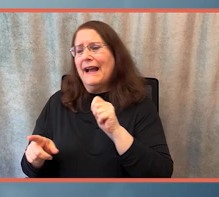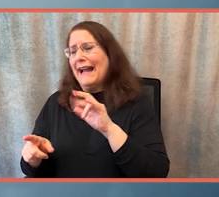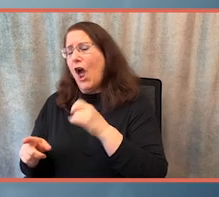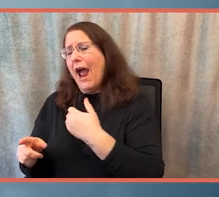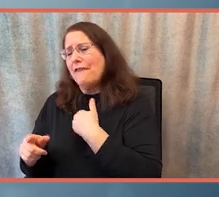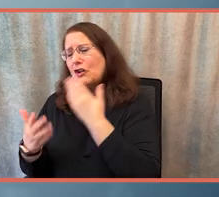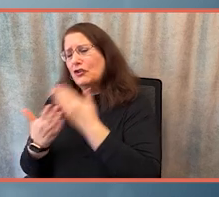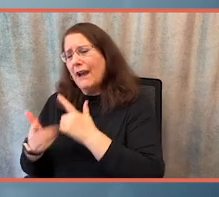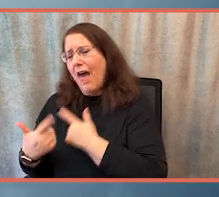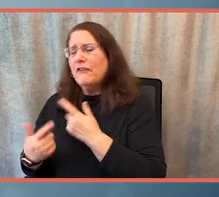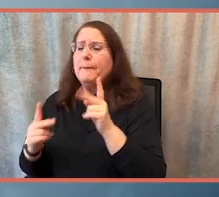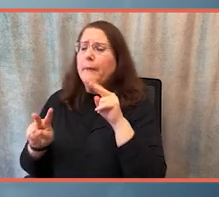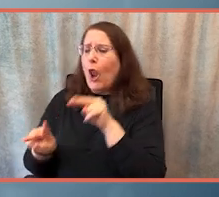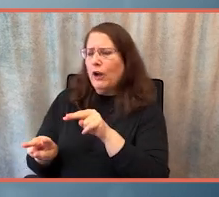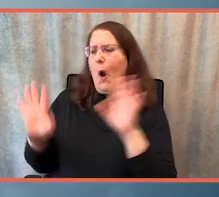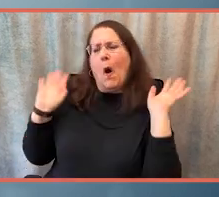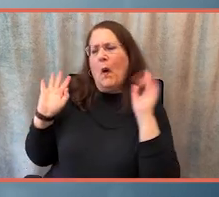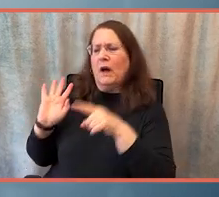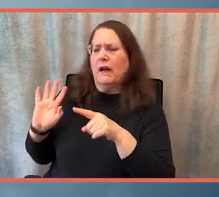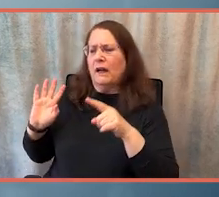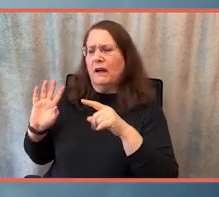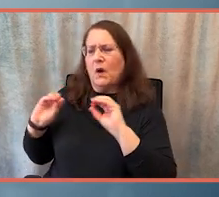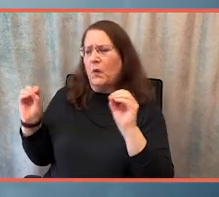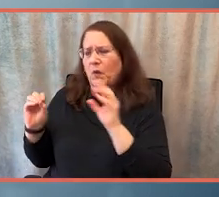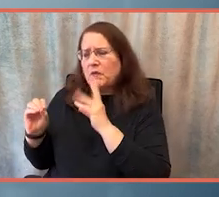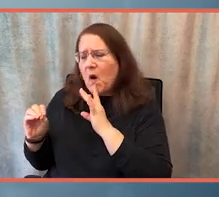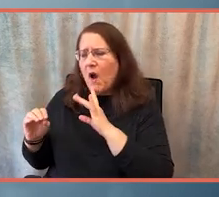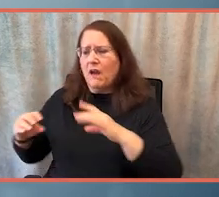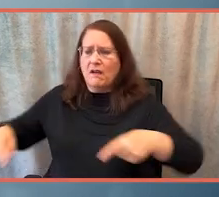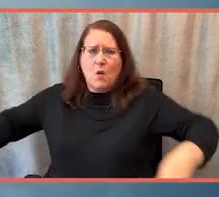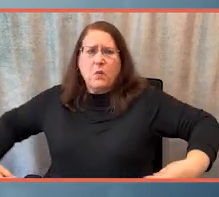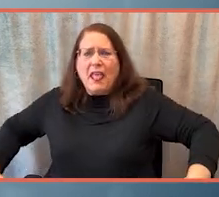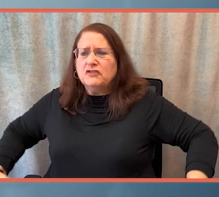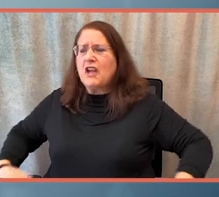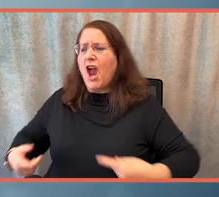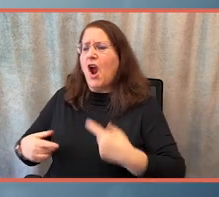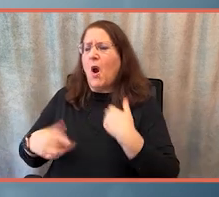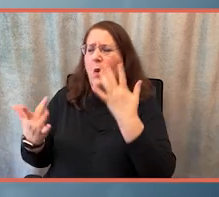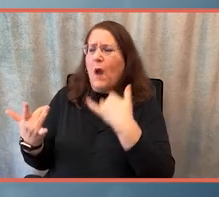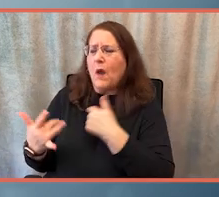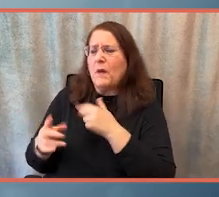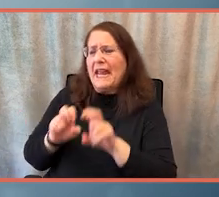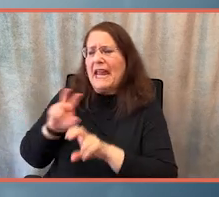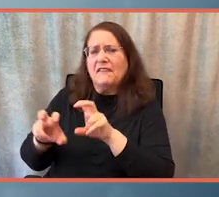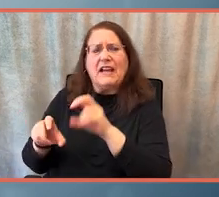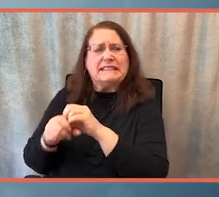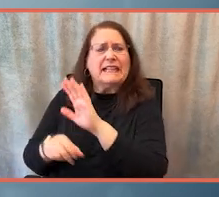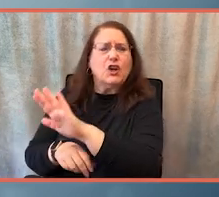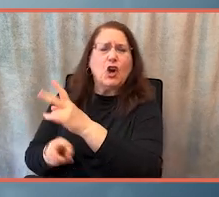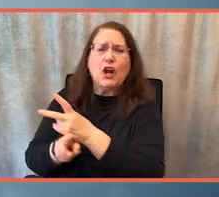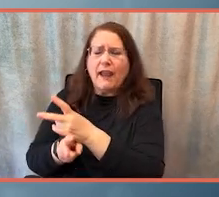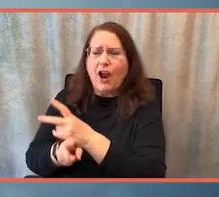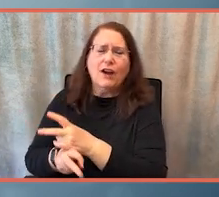nonverbal. She uses a wheelchair. So why should we invest in her care? See, she is a happy, I